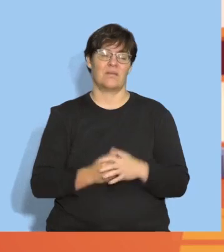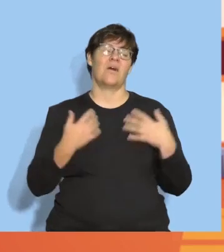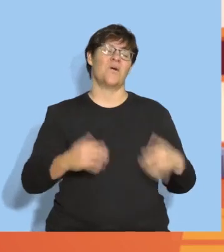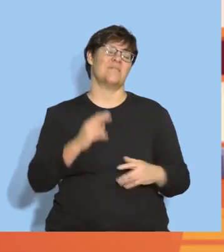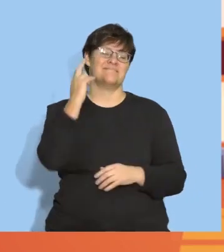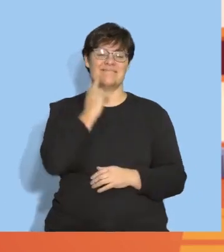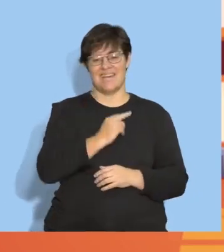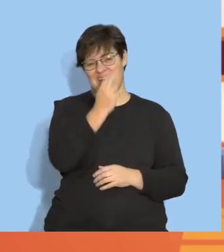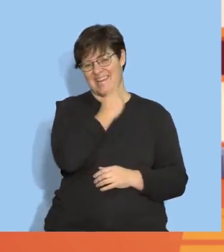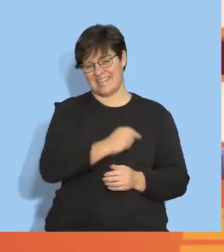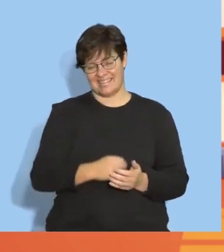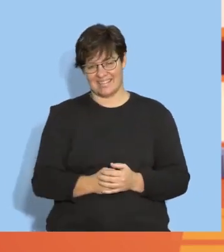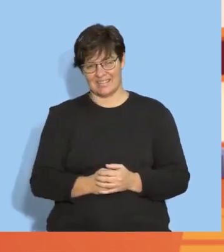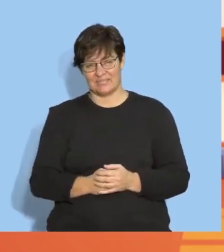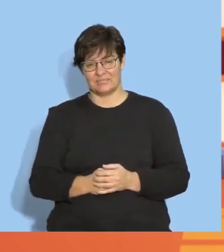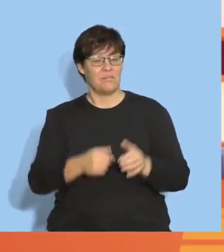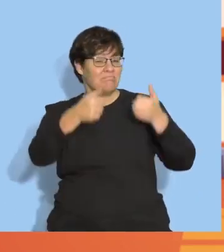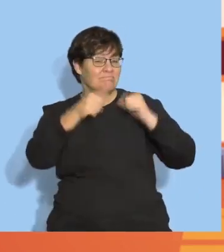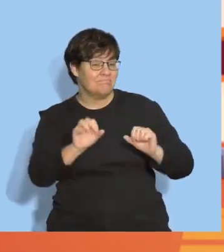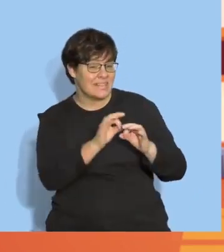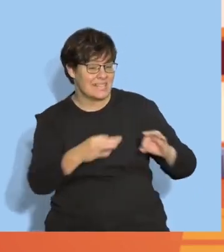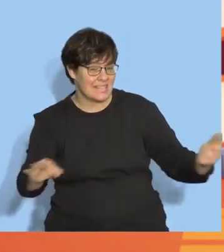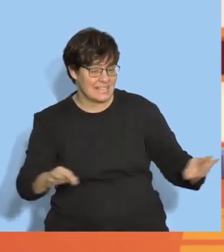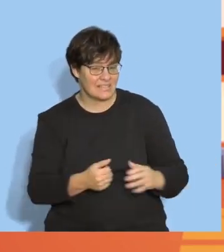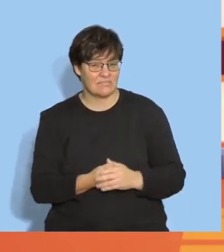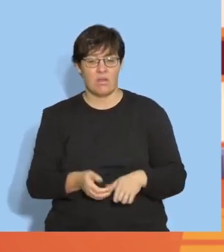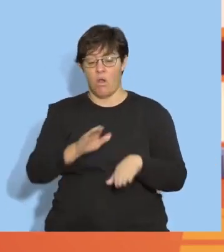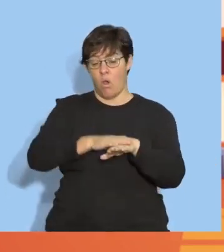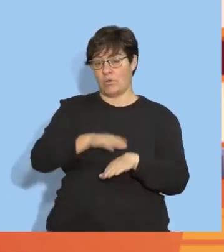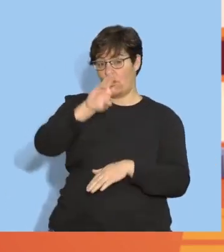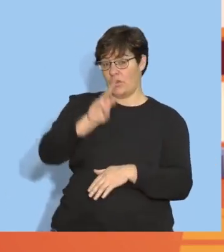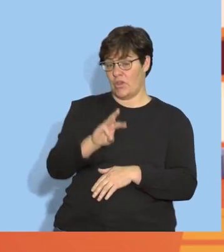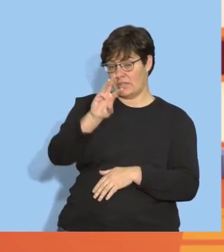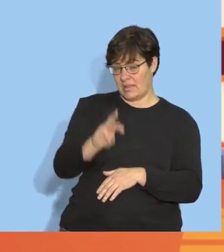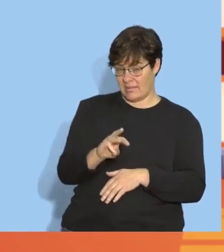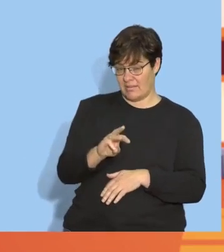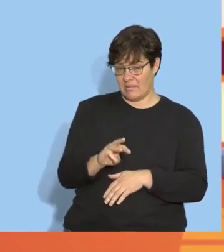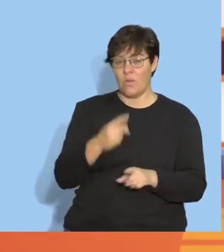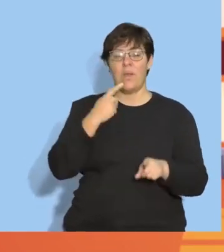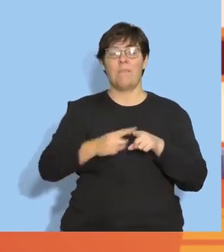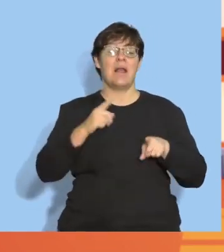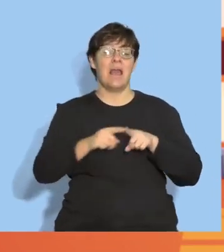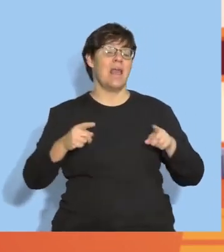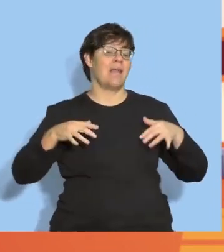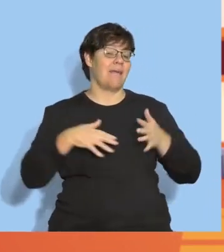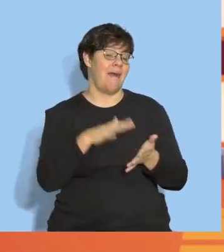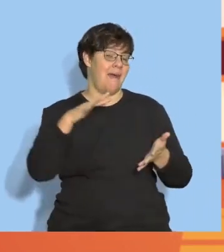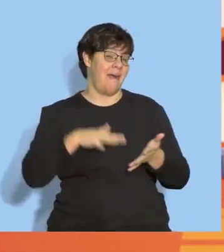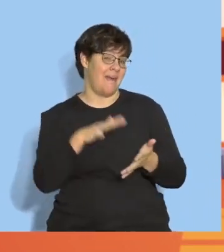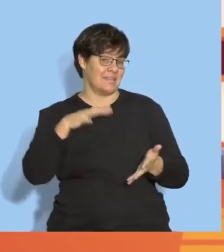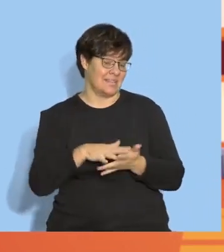That's lovely! Listen to another sentence. On Thursday, we play in the garden.